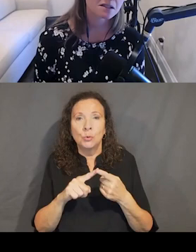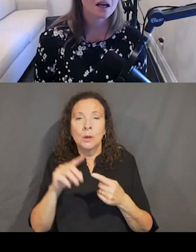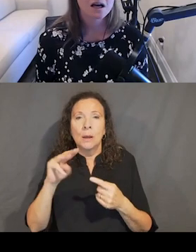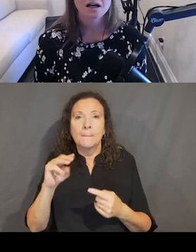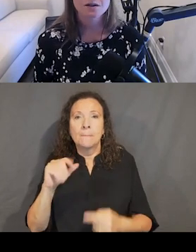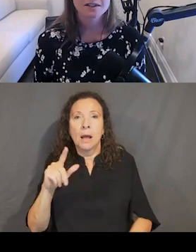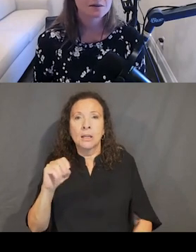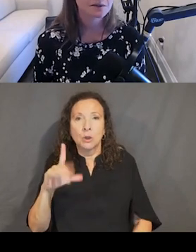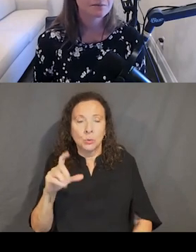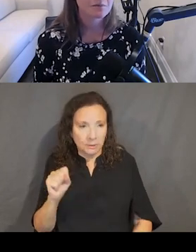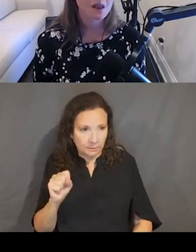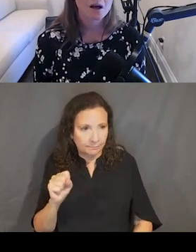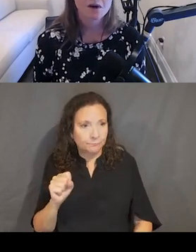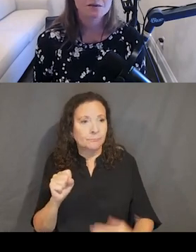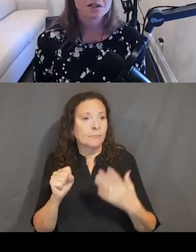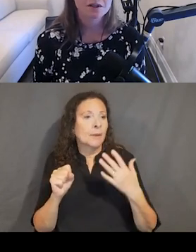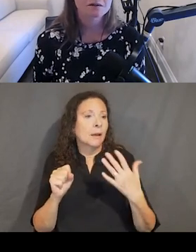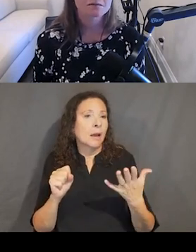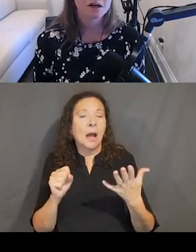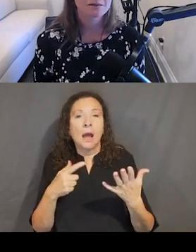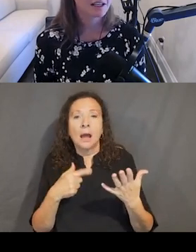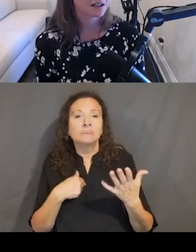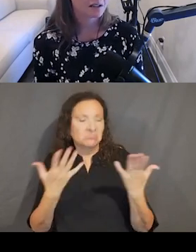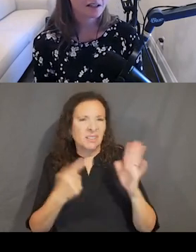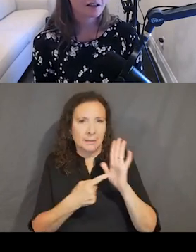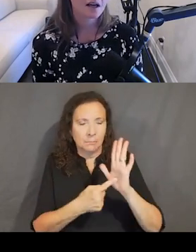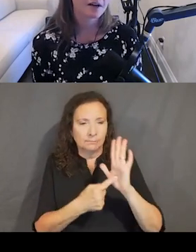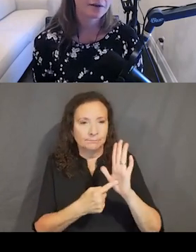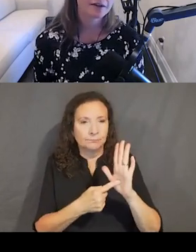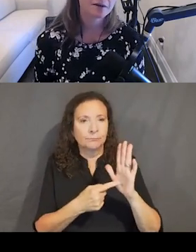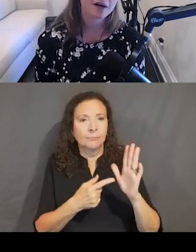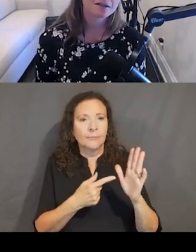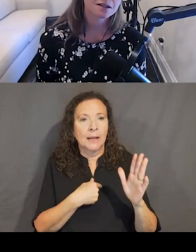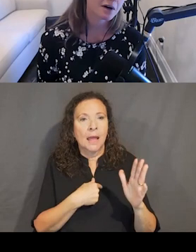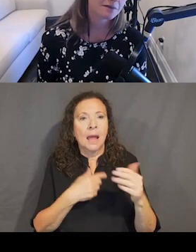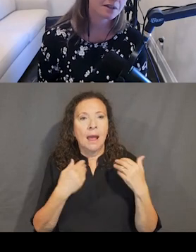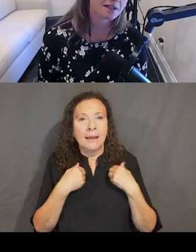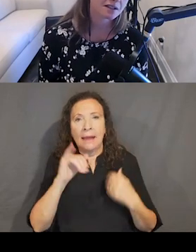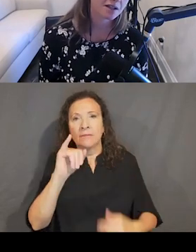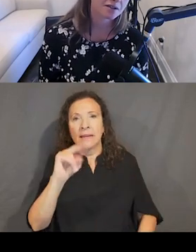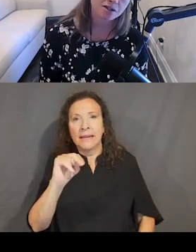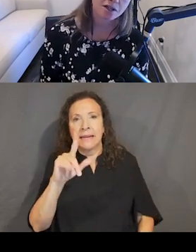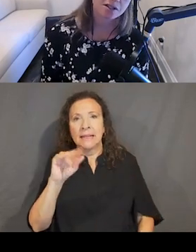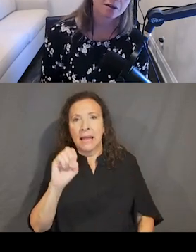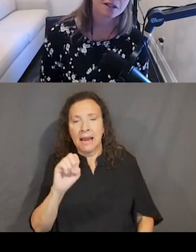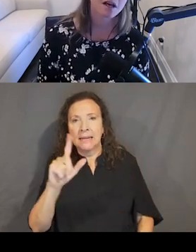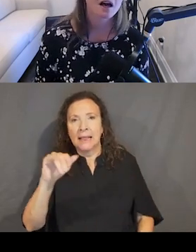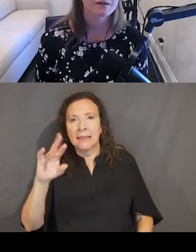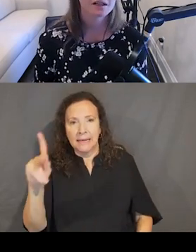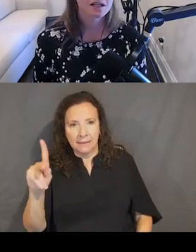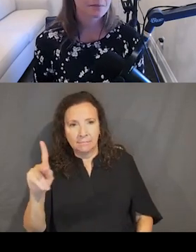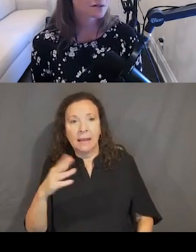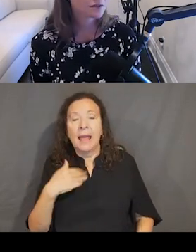patterns. So, for example, I'm showing an inline link. I've got three different buttons, primary, secondary and tertiary showing.